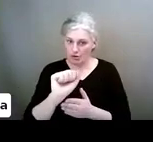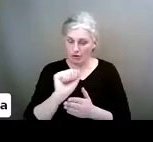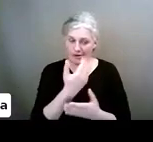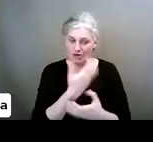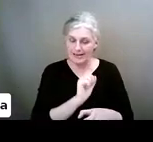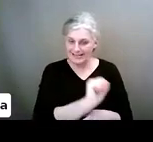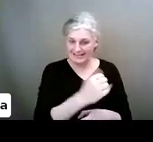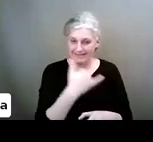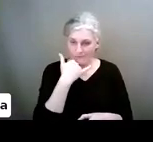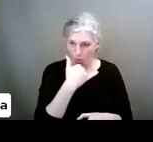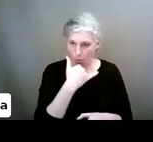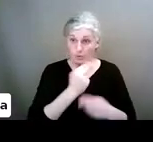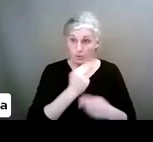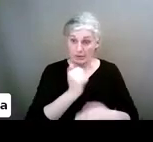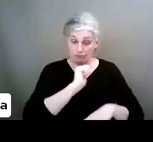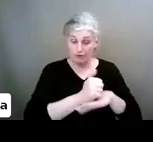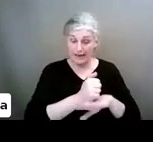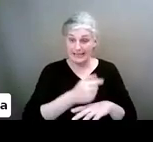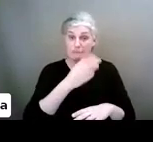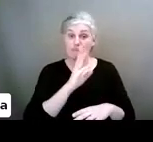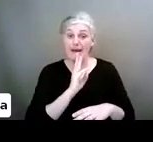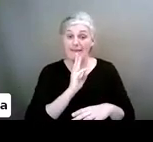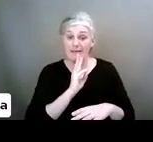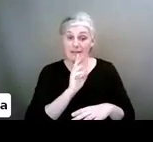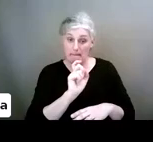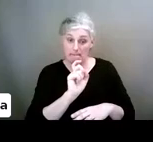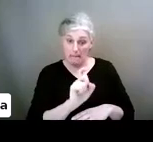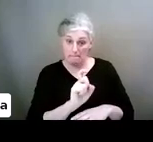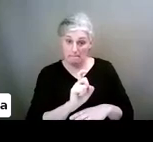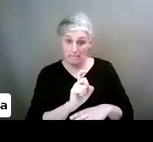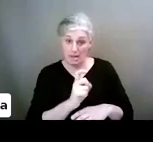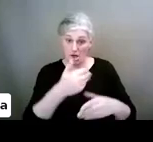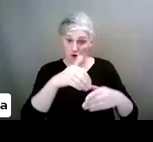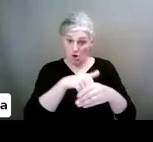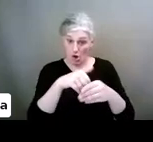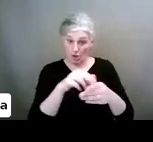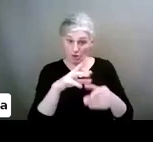Going into settings and privacy. Content preferences.